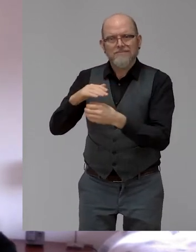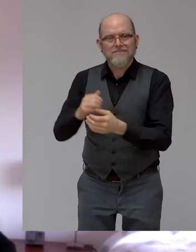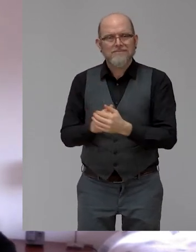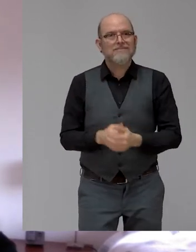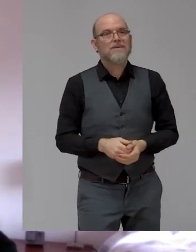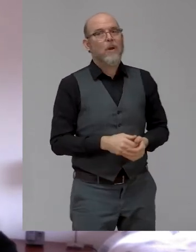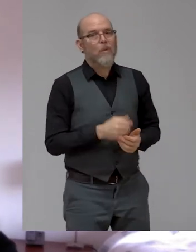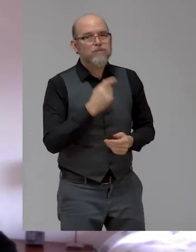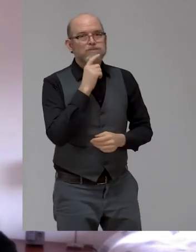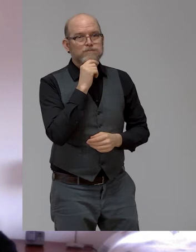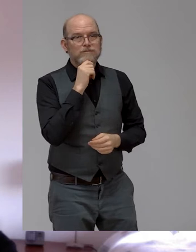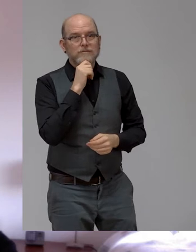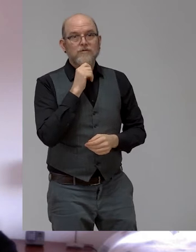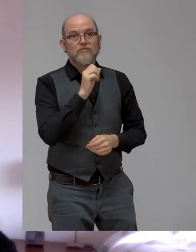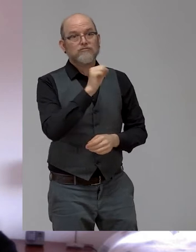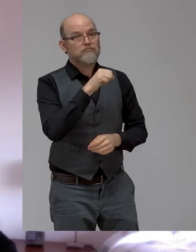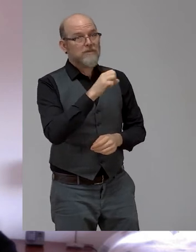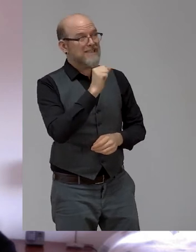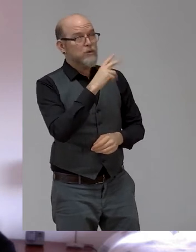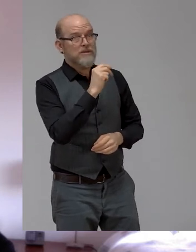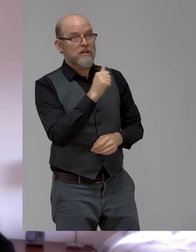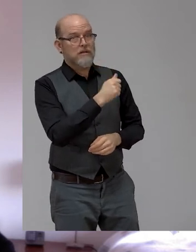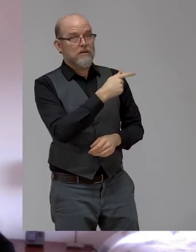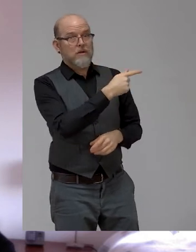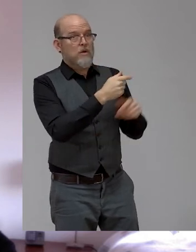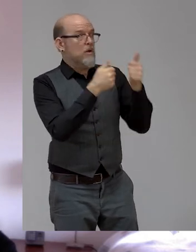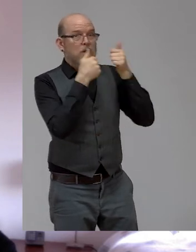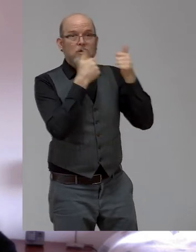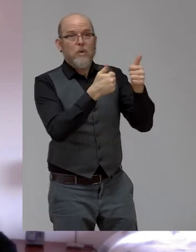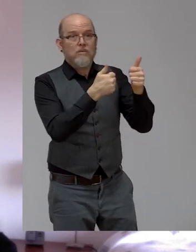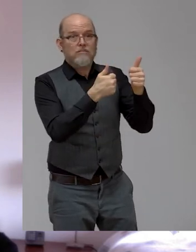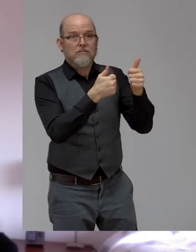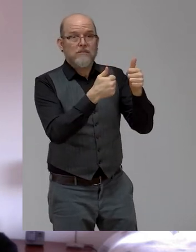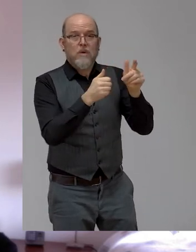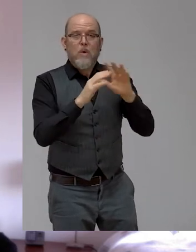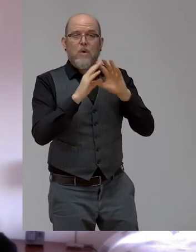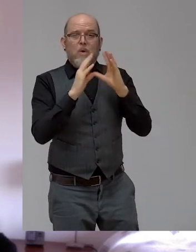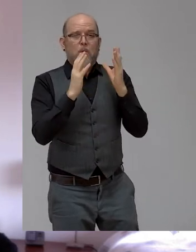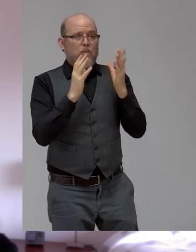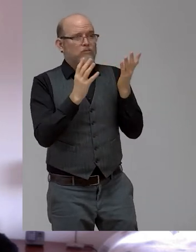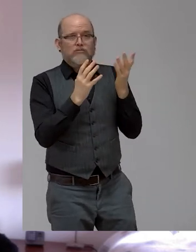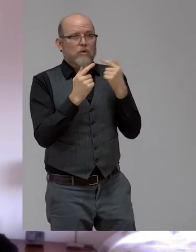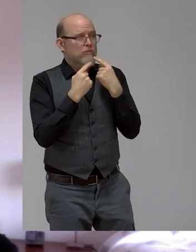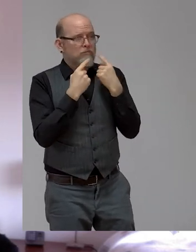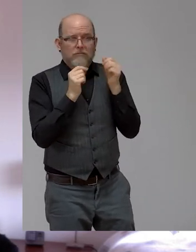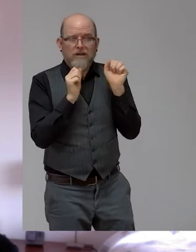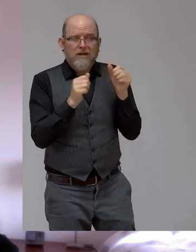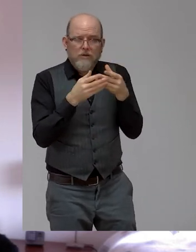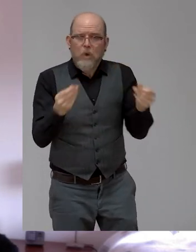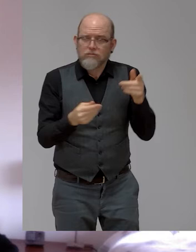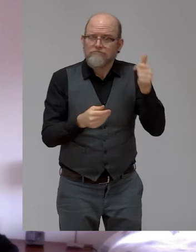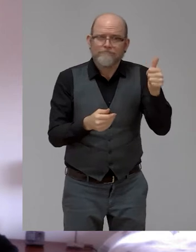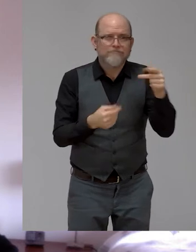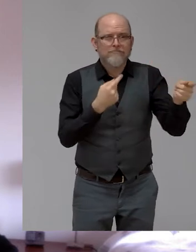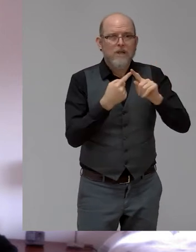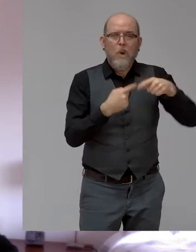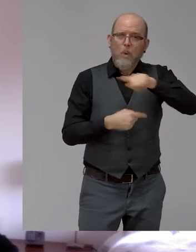But Susan, I think we've all learned that what we've really got to do is stop thinking